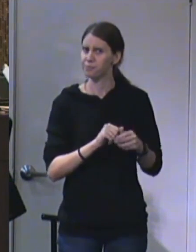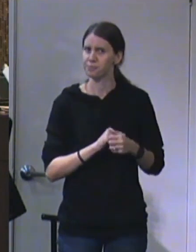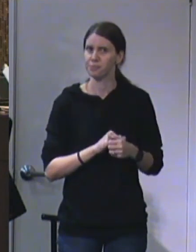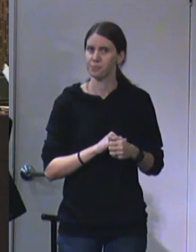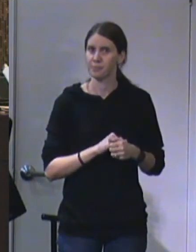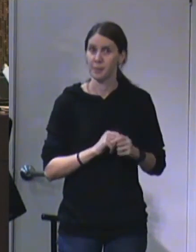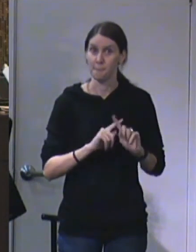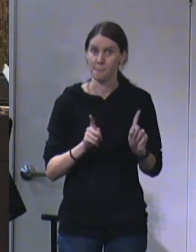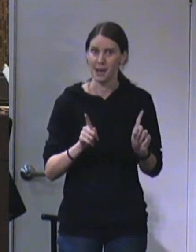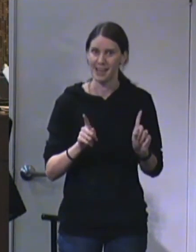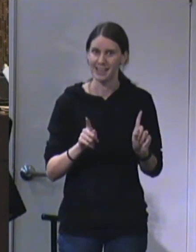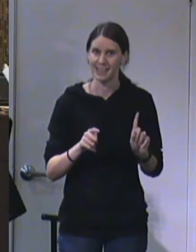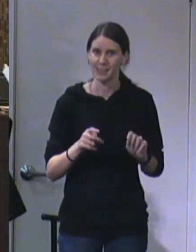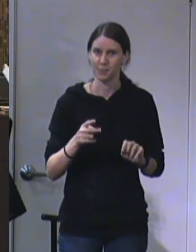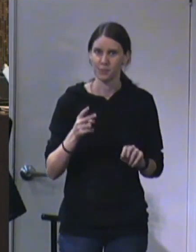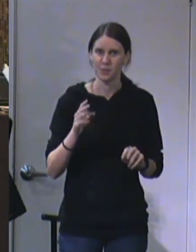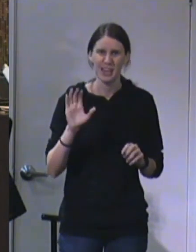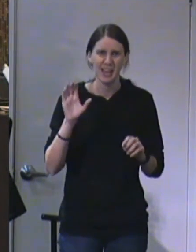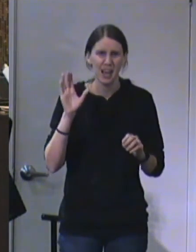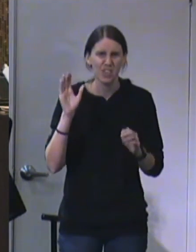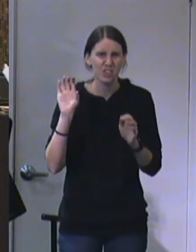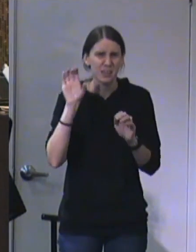Then we catch a glimpse of God.